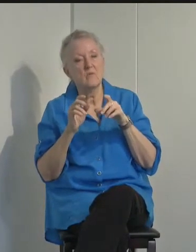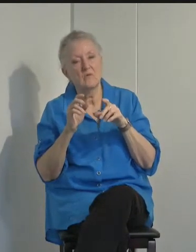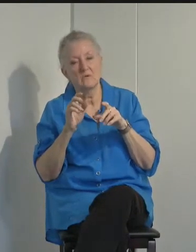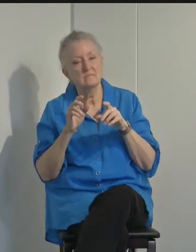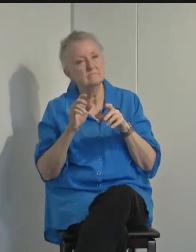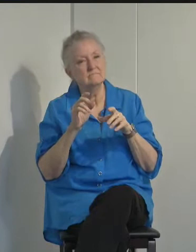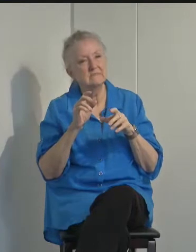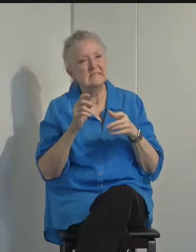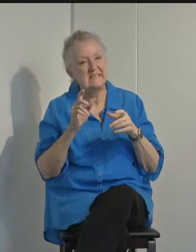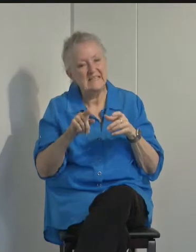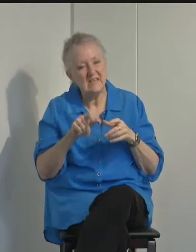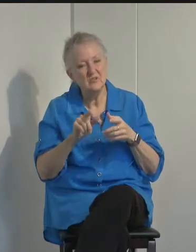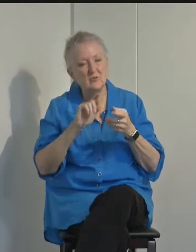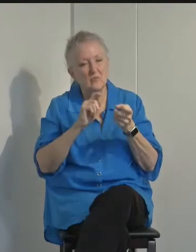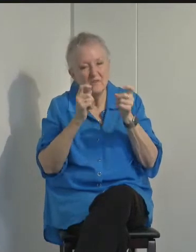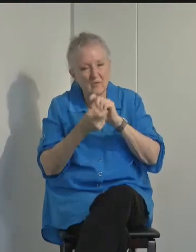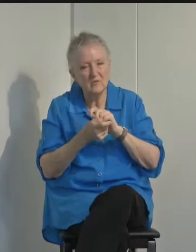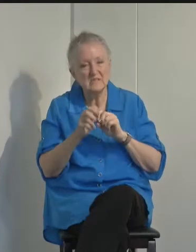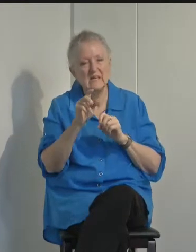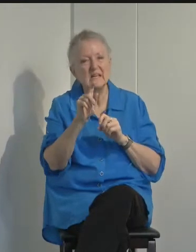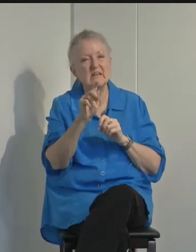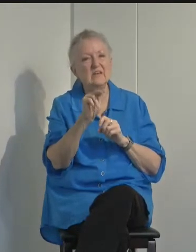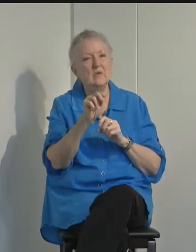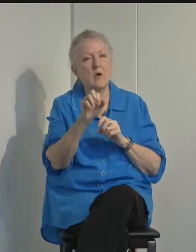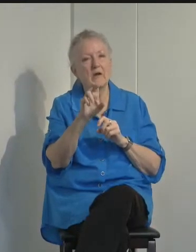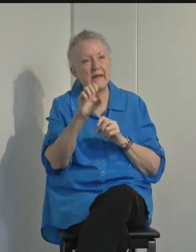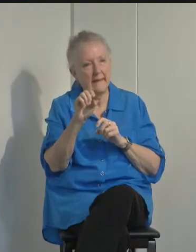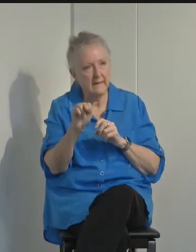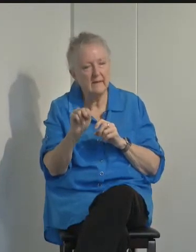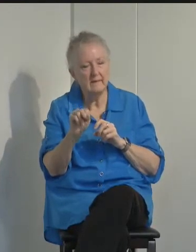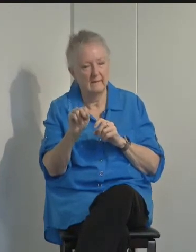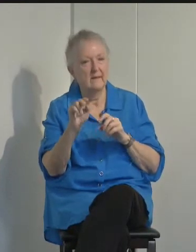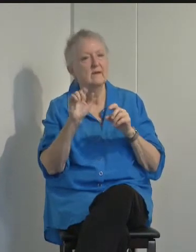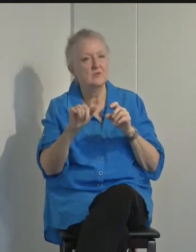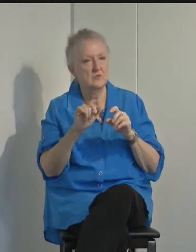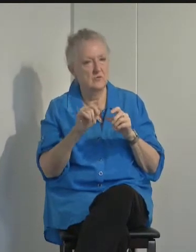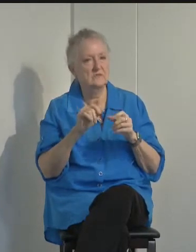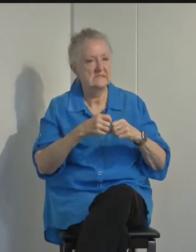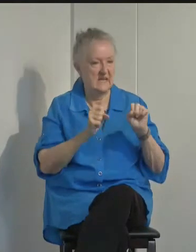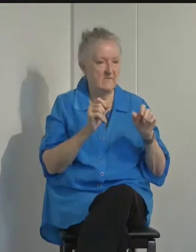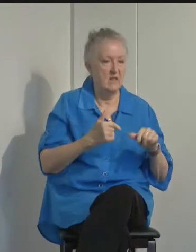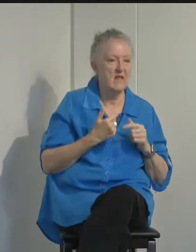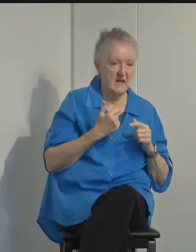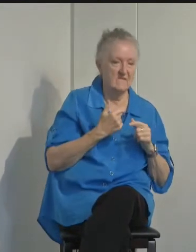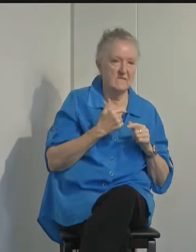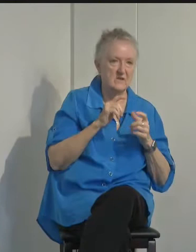reverse the impact and the symptoms of an overdose and to save a person's life.